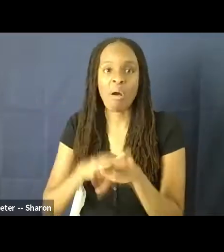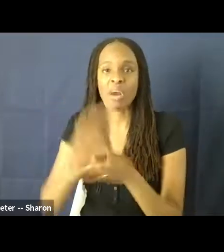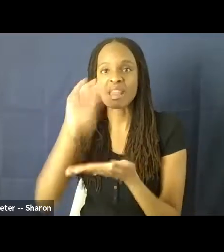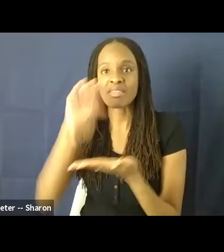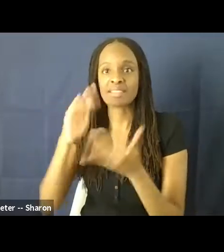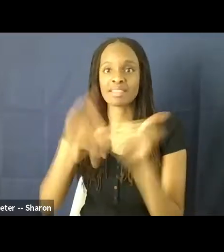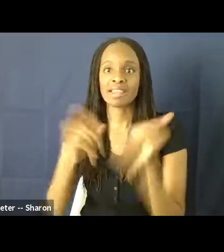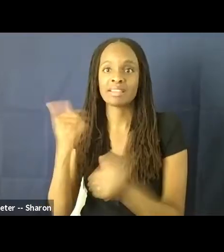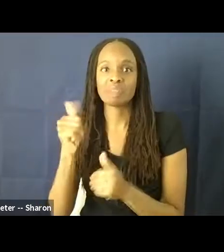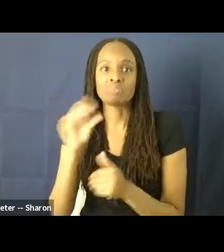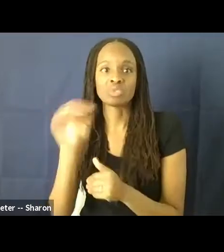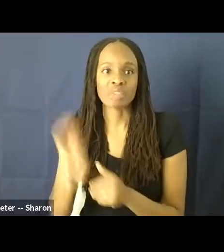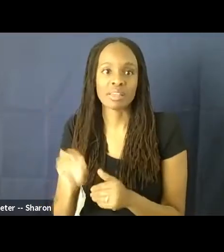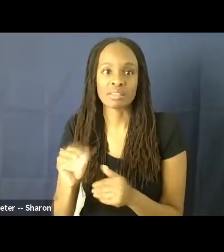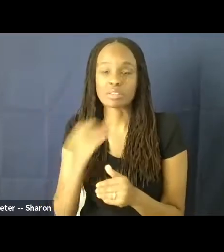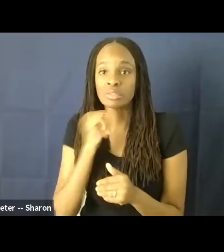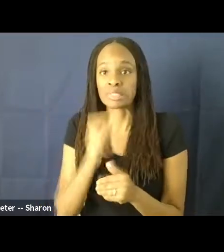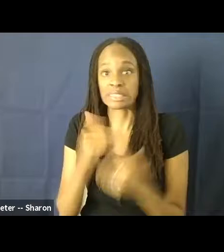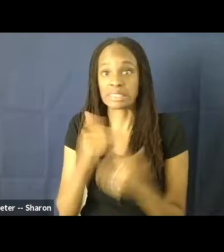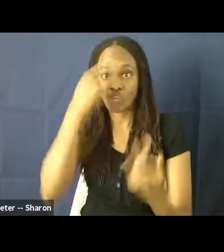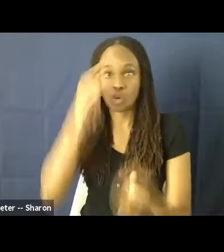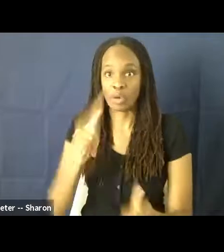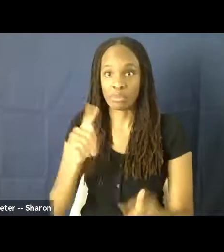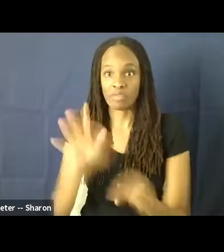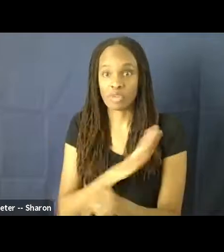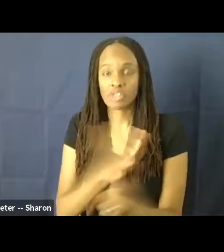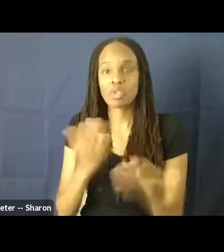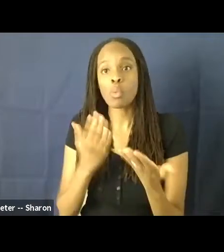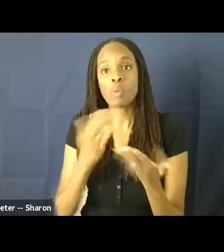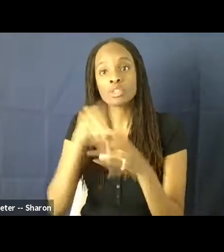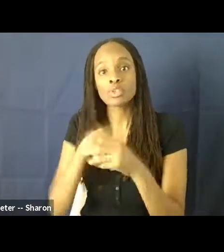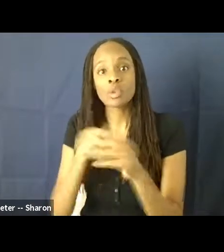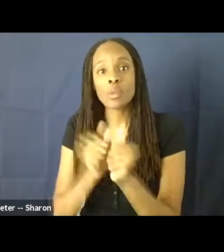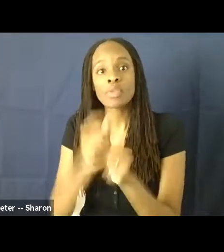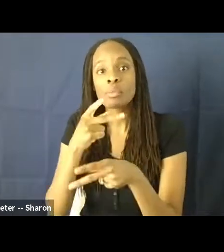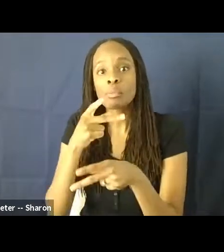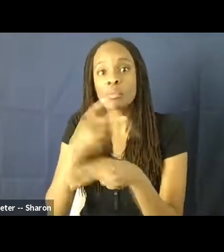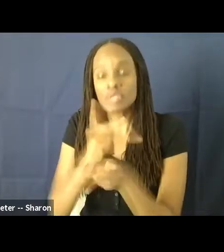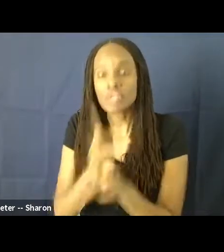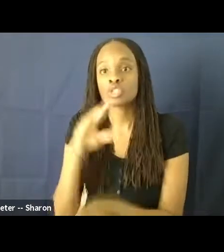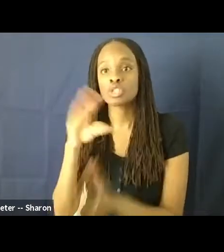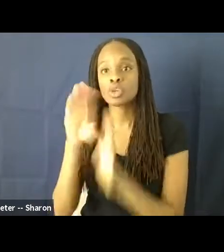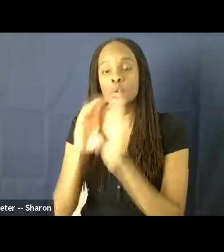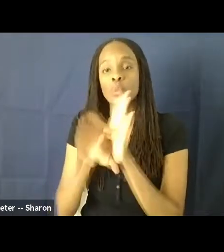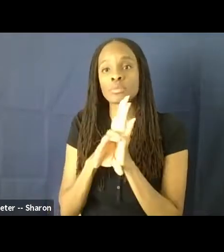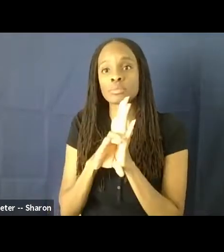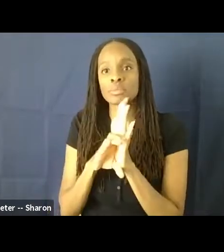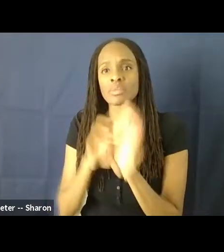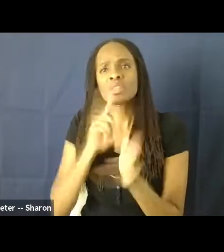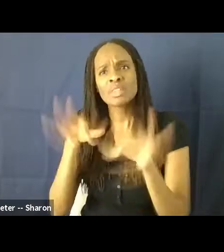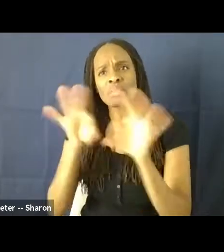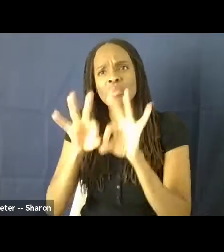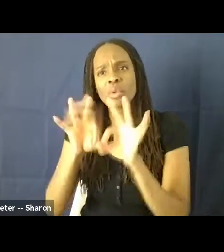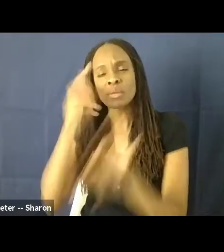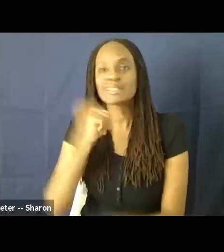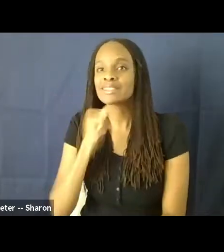consensus. So what came, what ended up being included in the production code is really significant because it's not